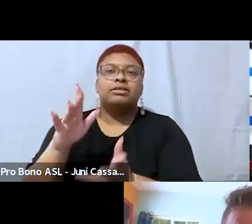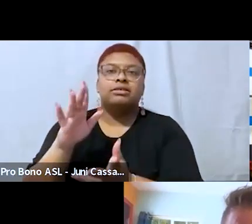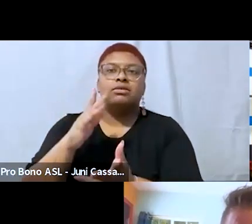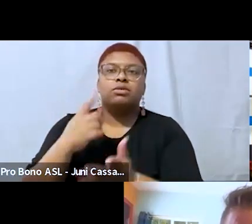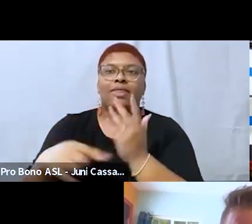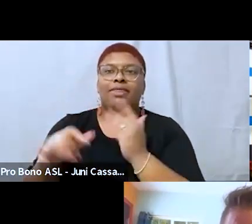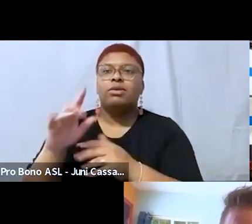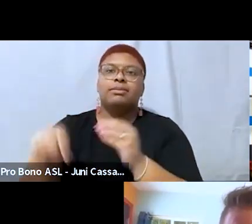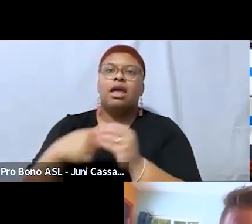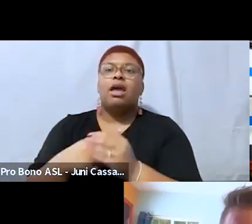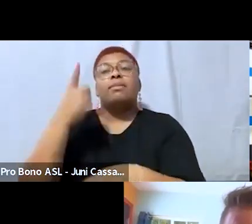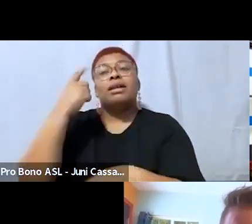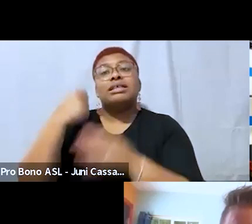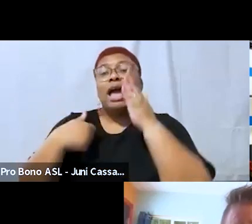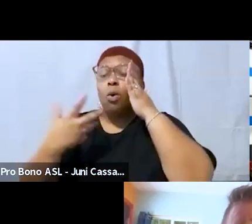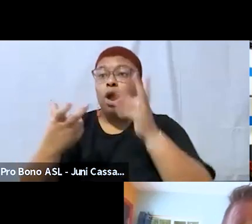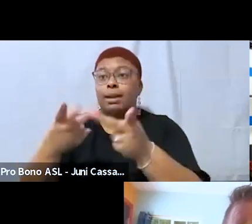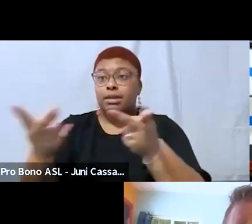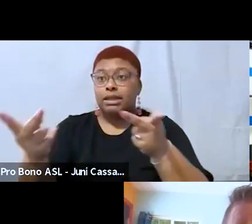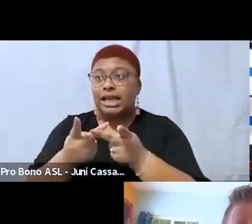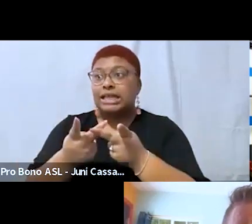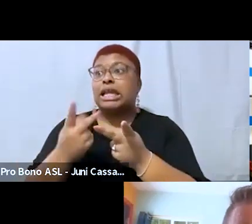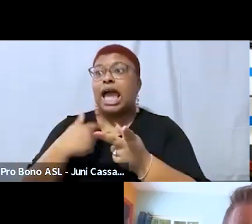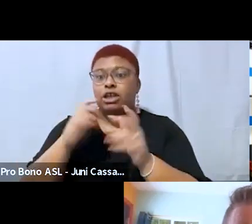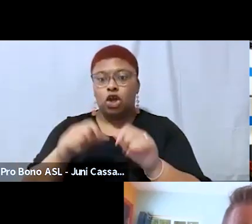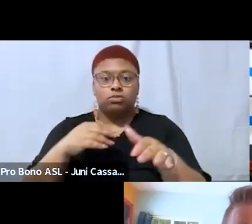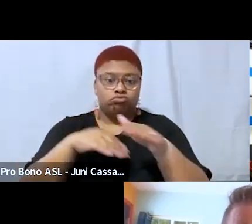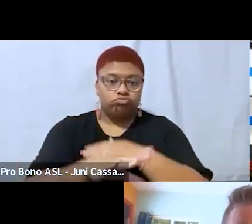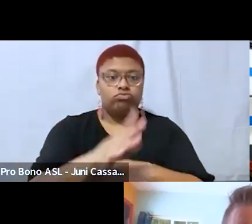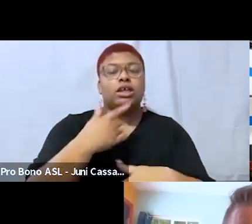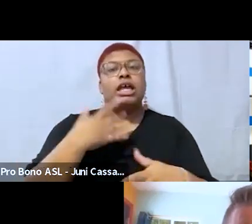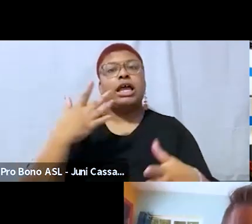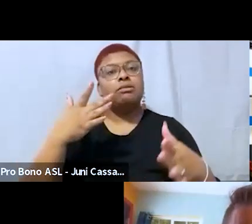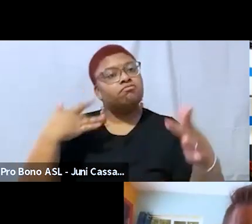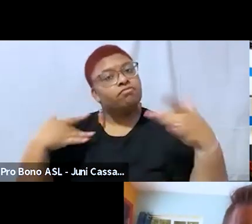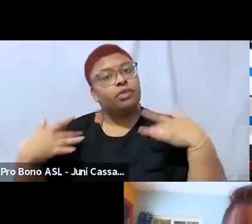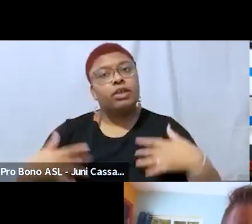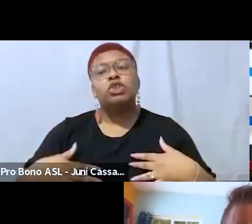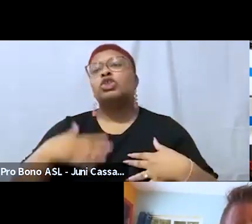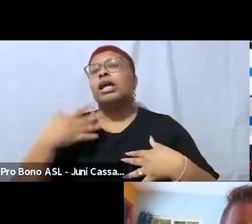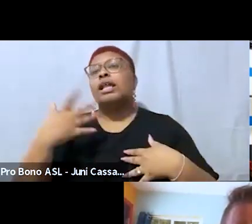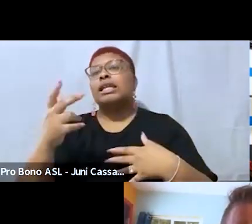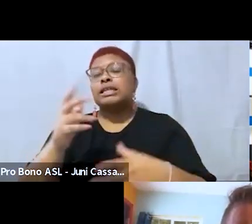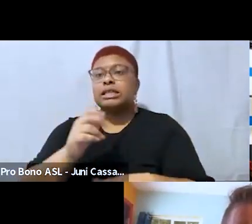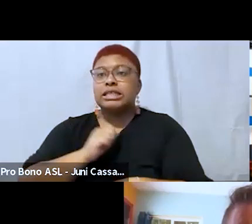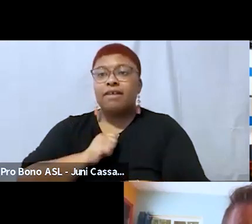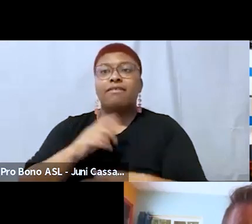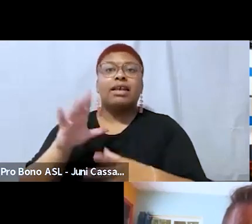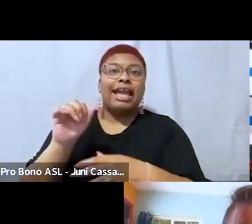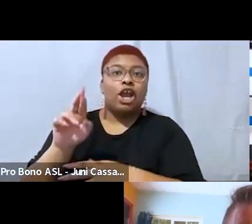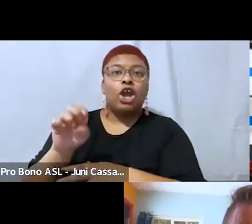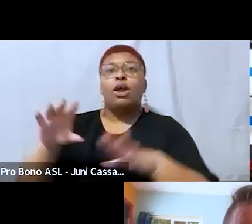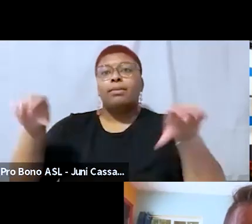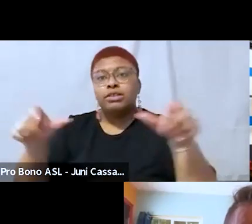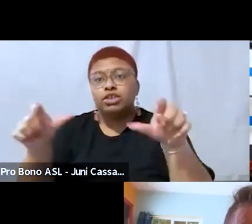because i wanted a place where i could go to to be touched and and uh get the self-care the massage and get